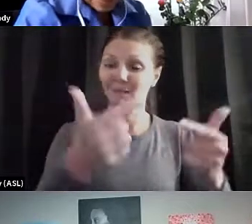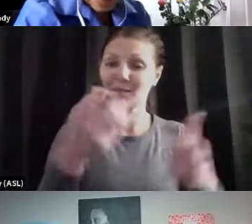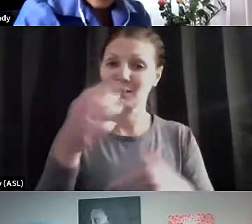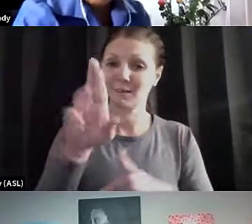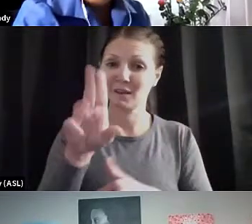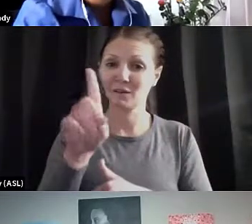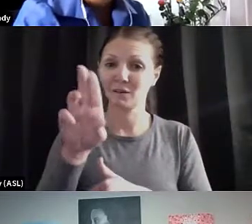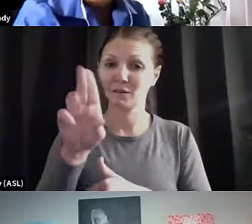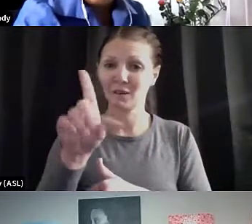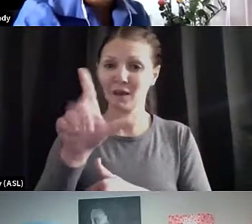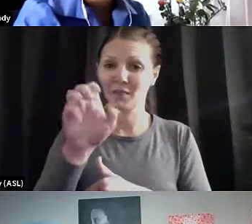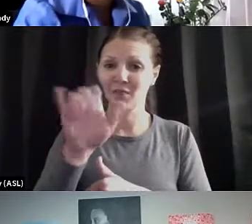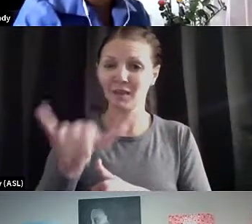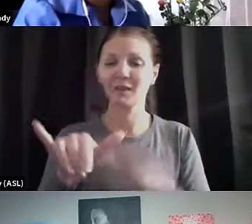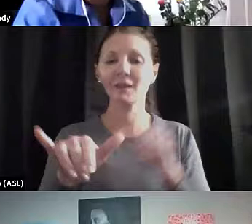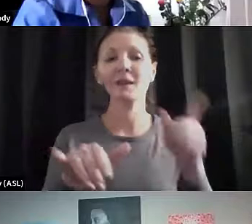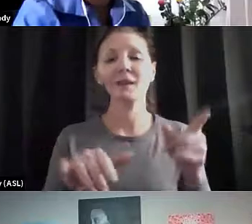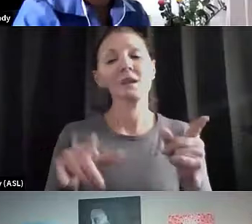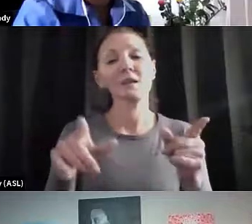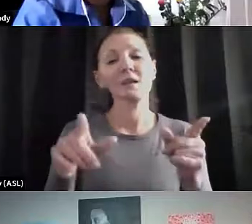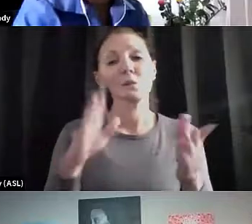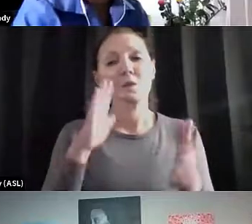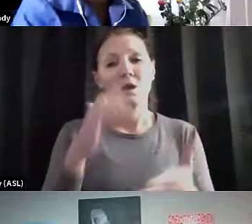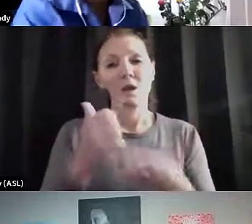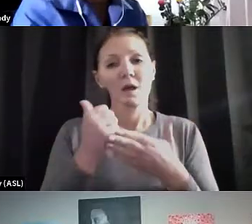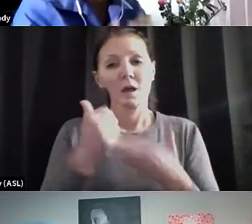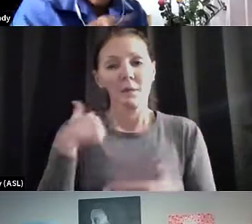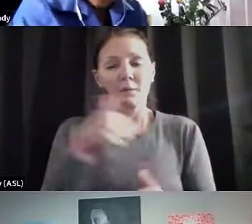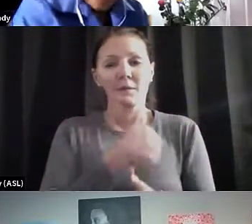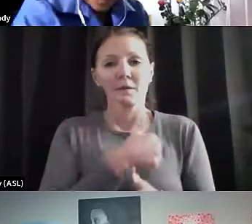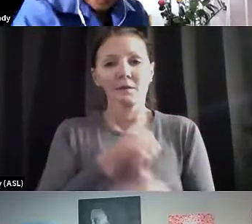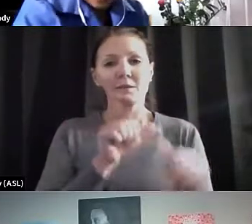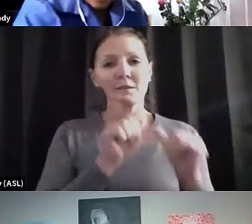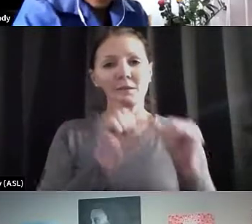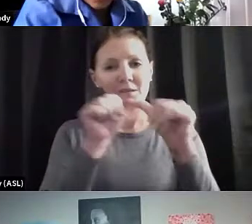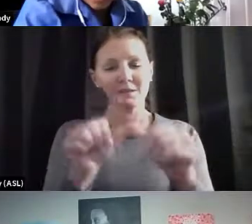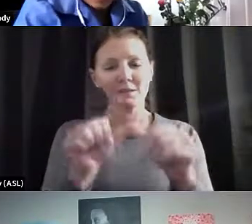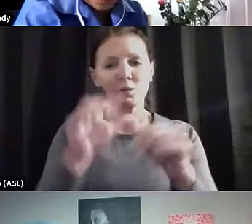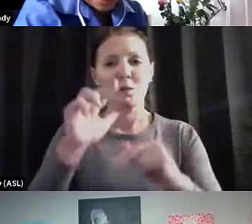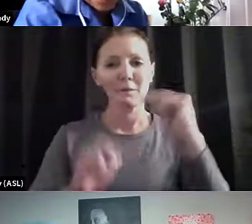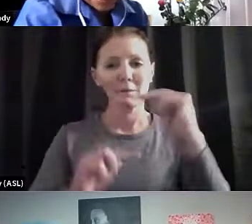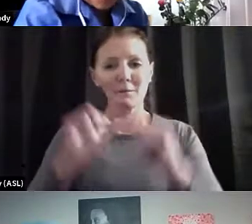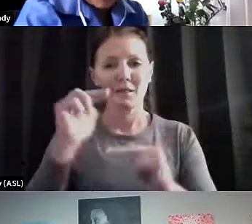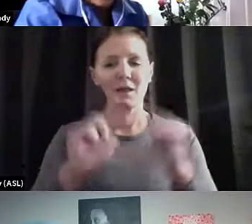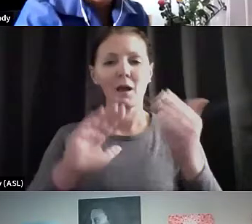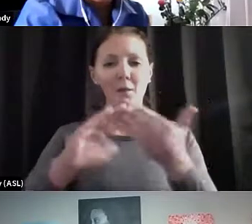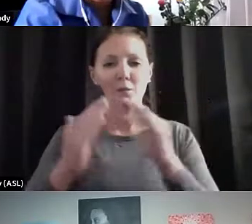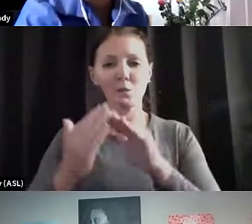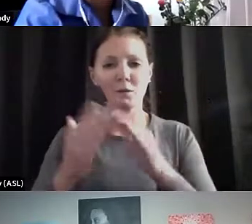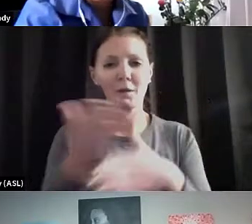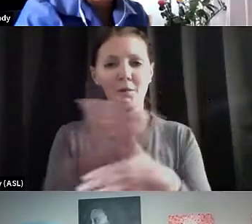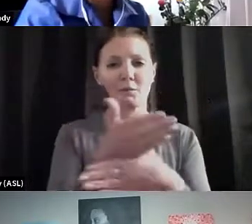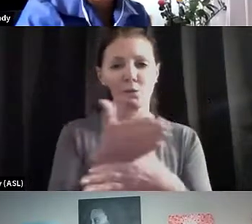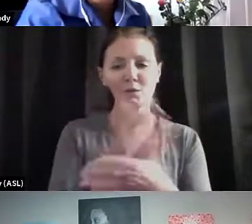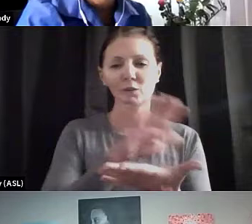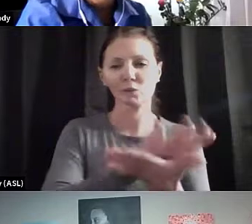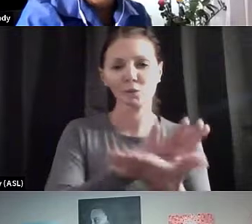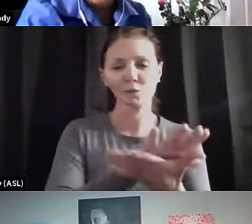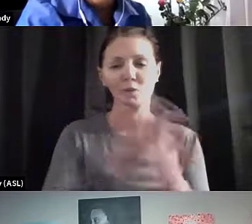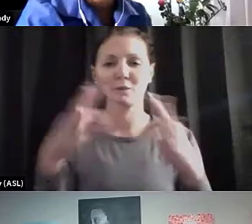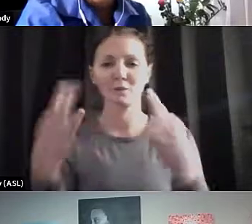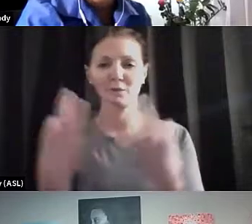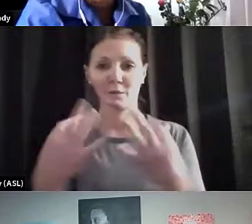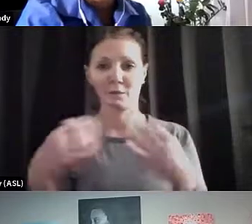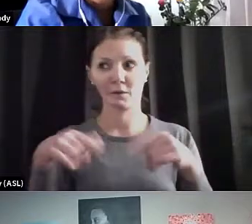Dudley, who's going to help us to really continue to build community between school and families in the midst of the